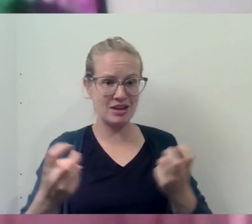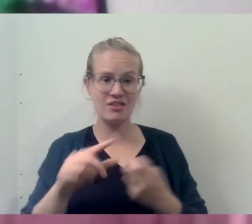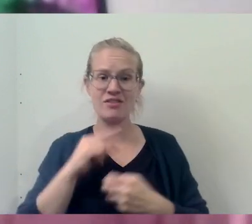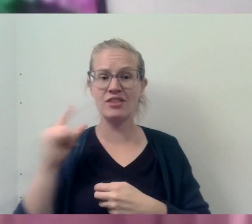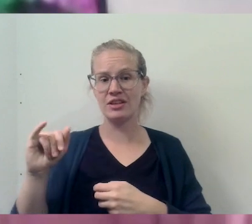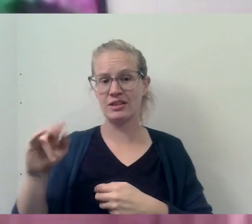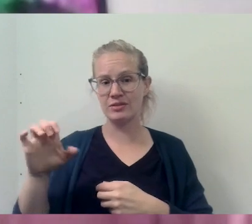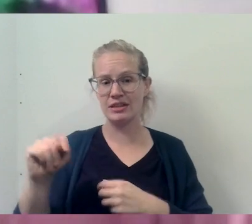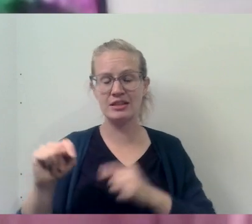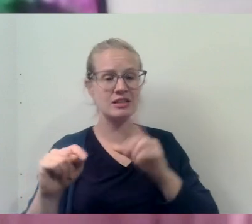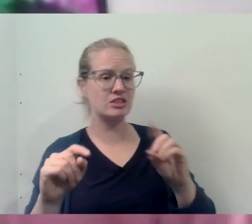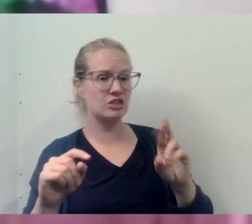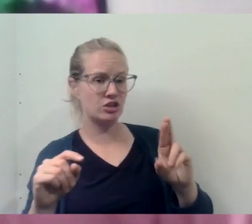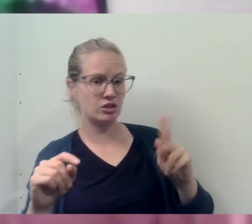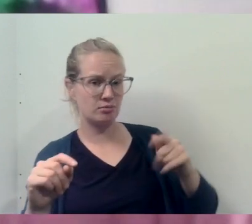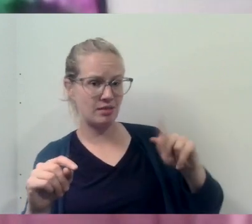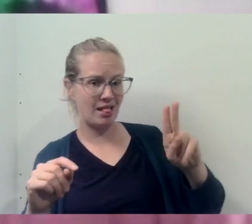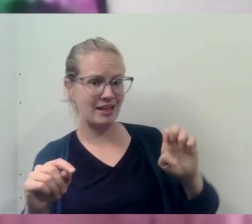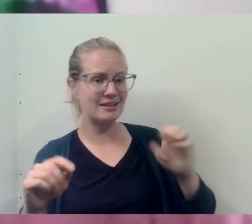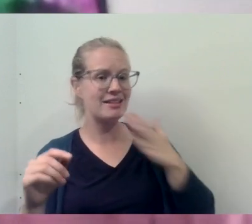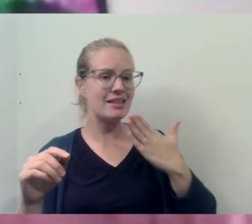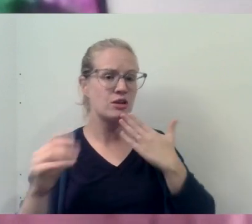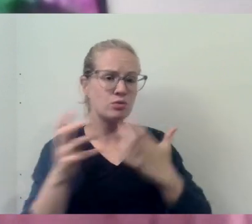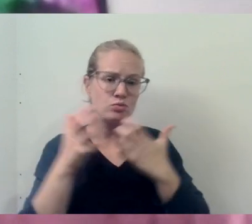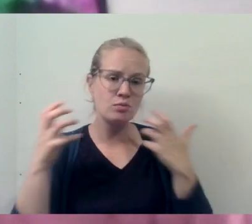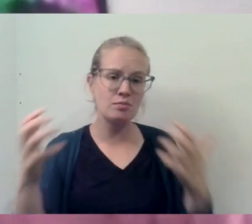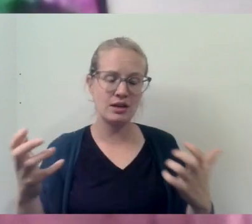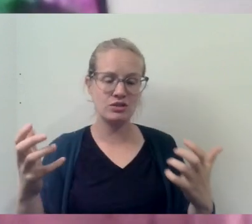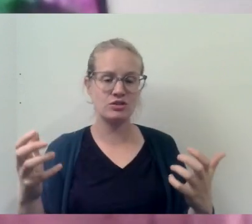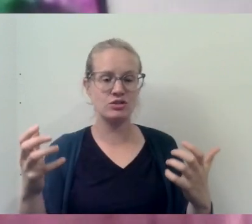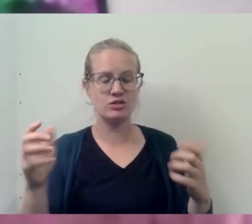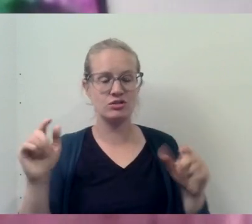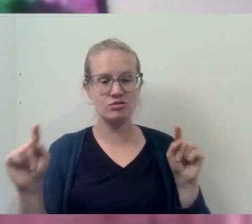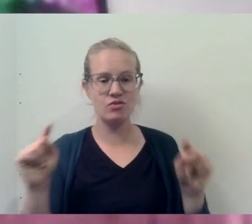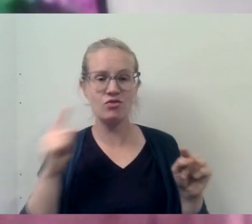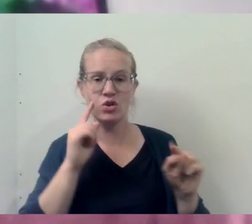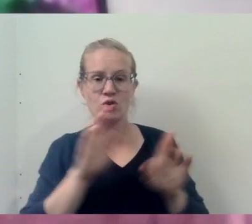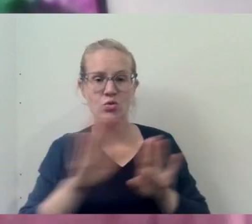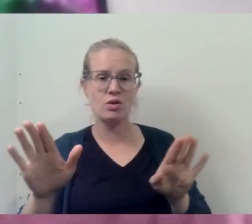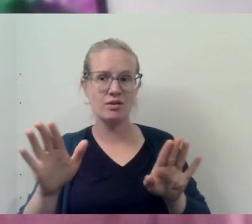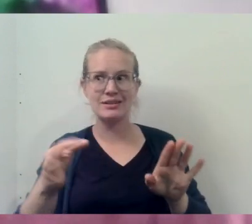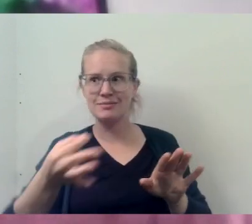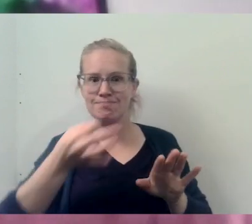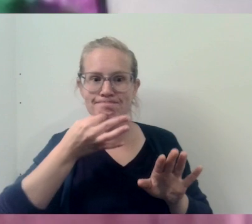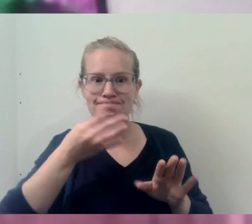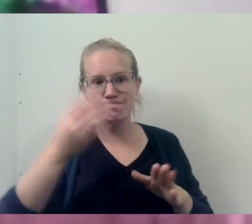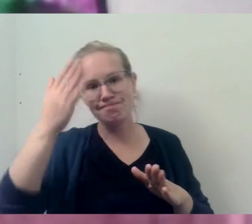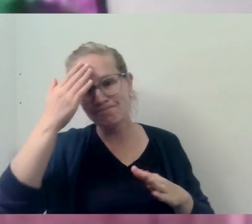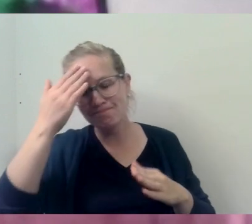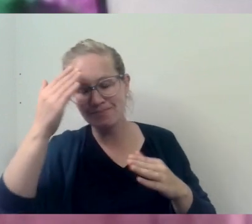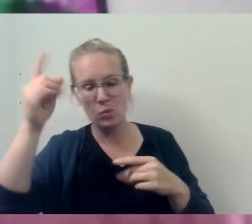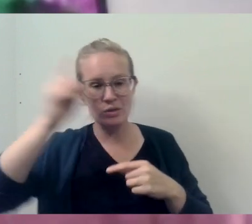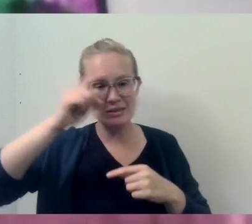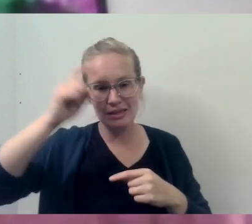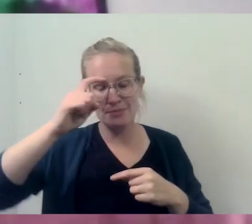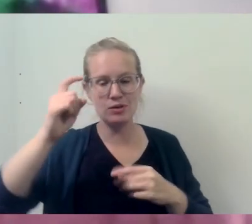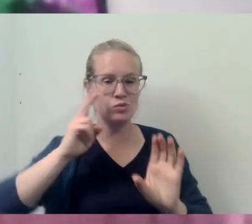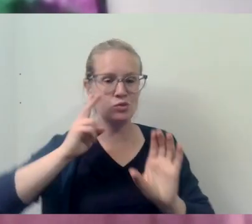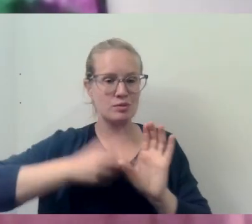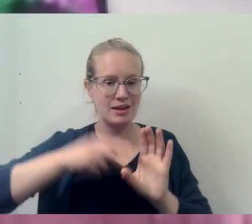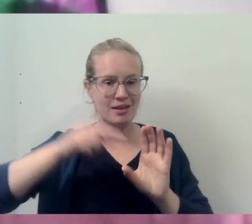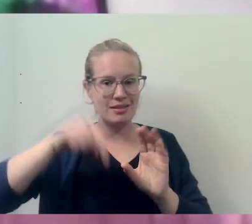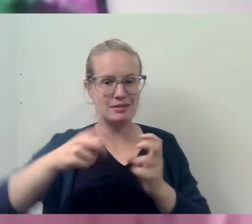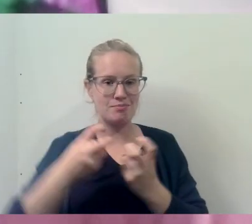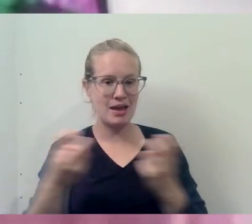Innocent, Dr. Plant, I thank you so much for, um, your expertise and insights and wisdom and participation